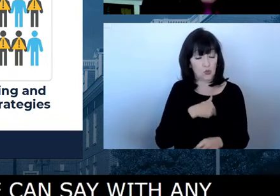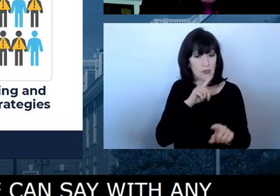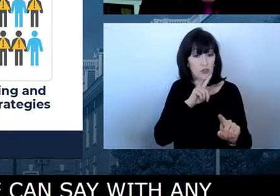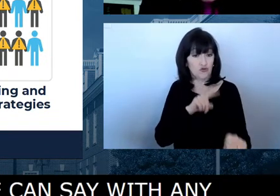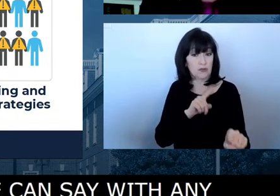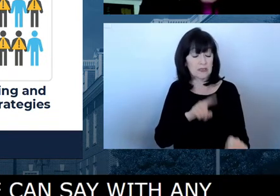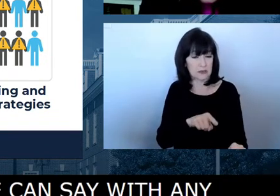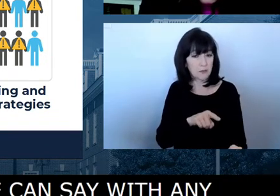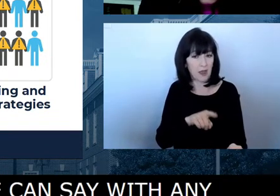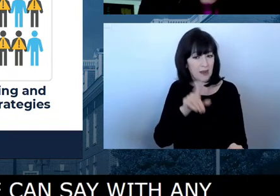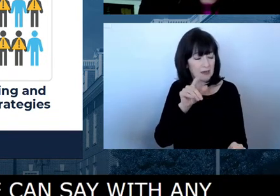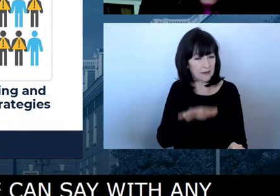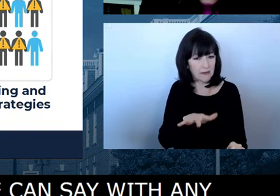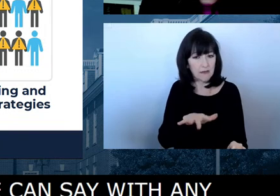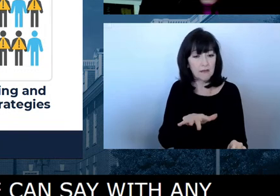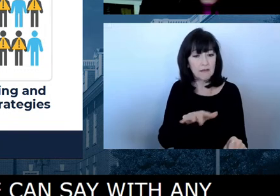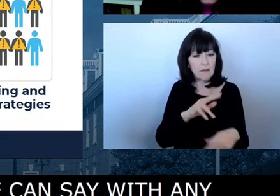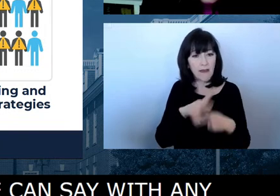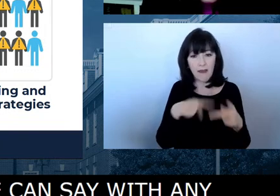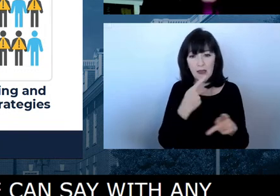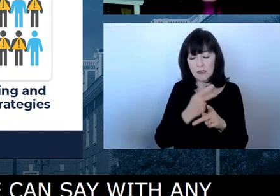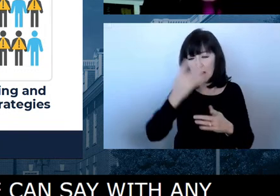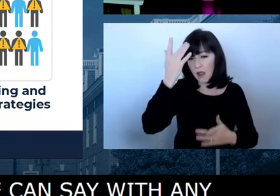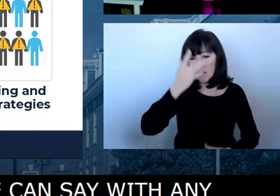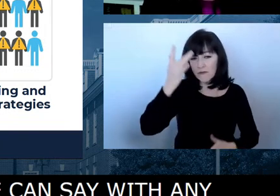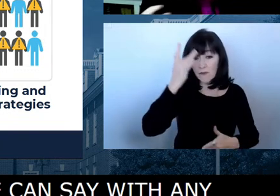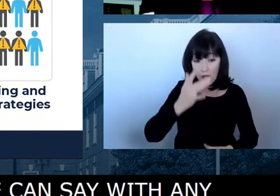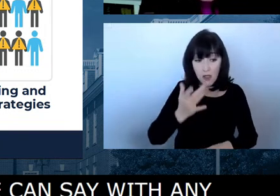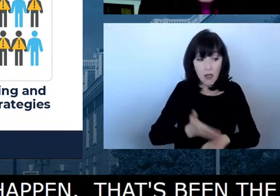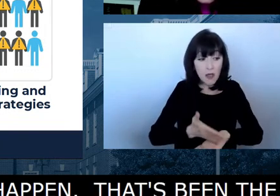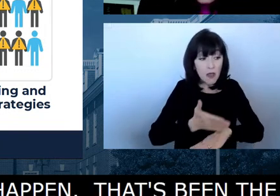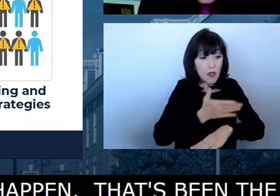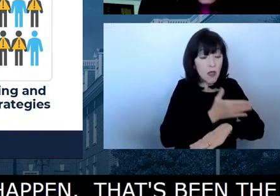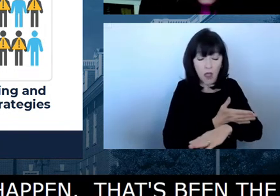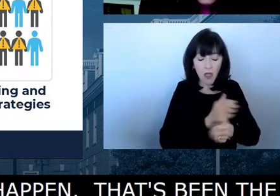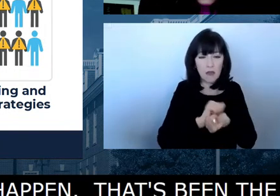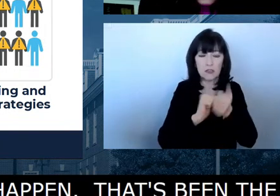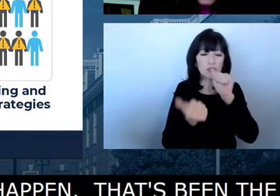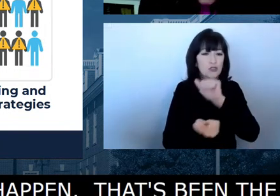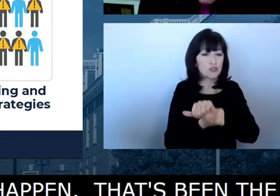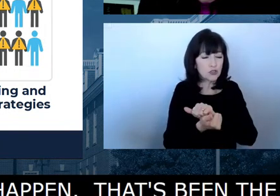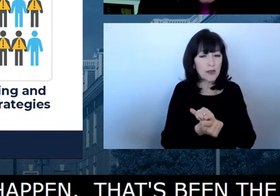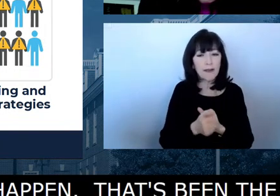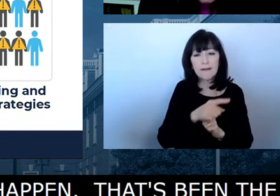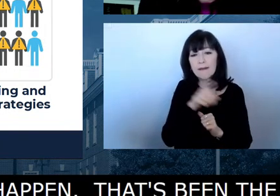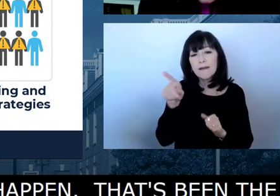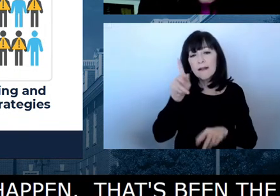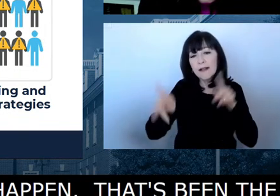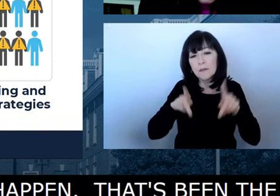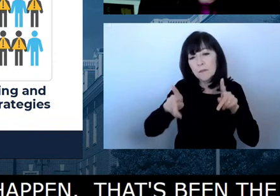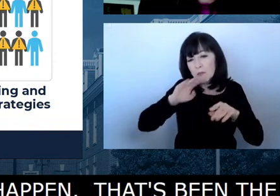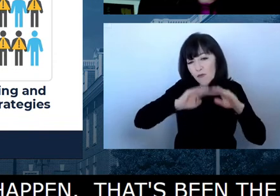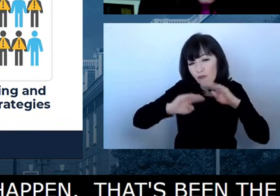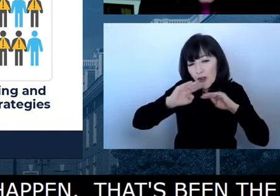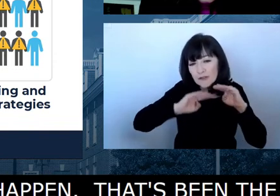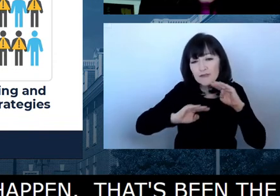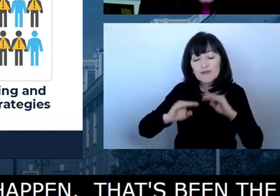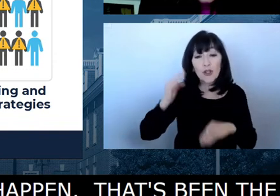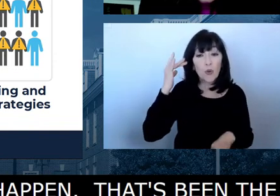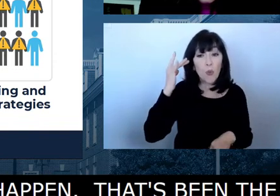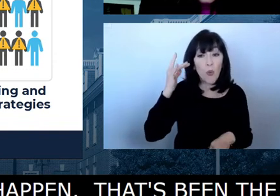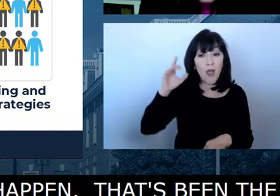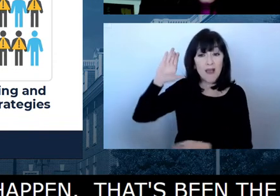virus. We understand the frustration and people saying, oh, the guidance keeps changing. Um, but it's changing and